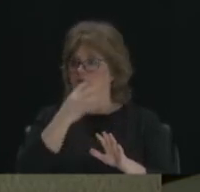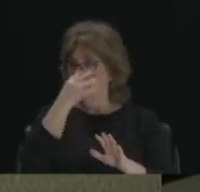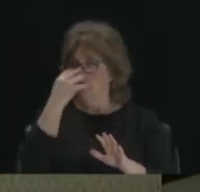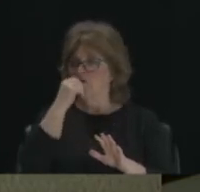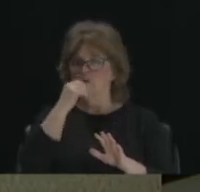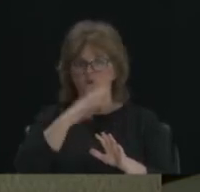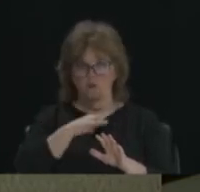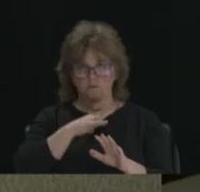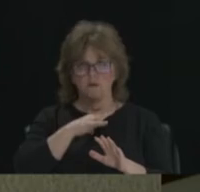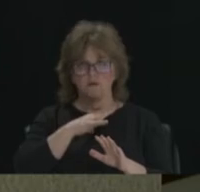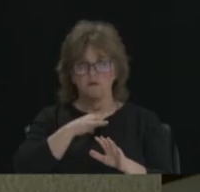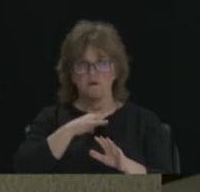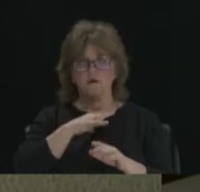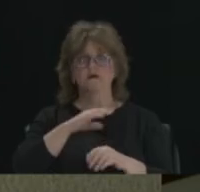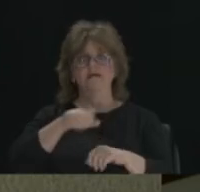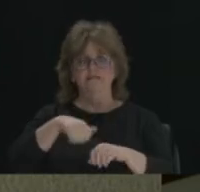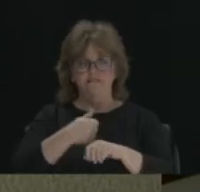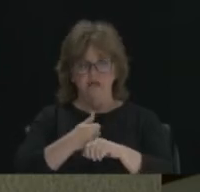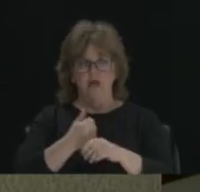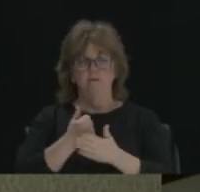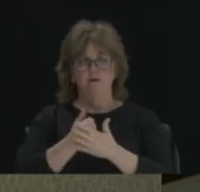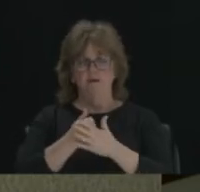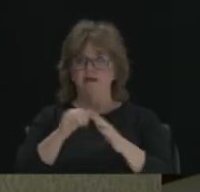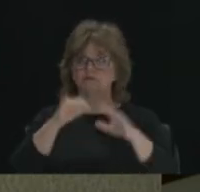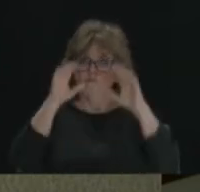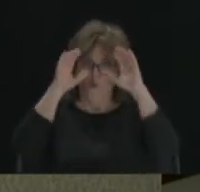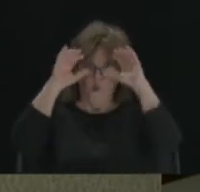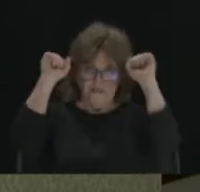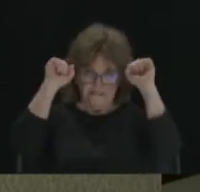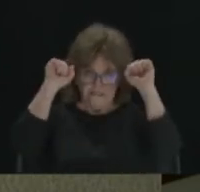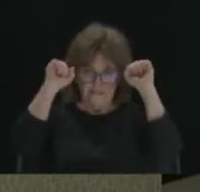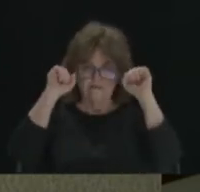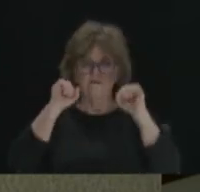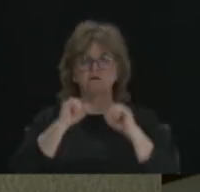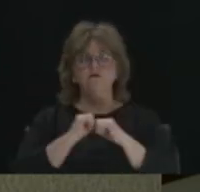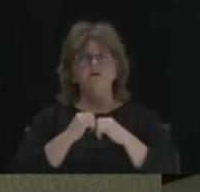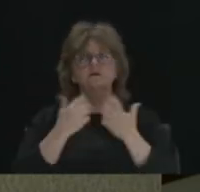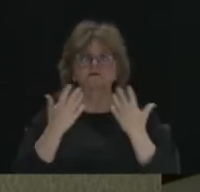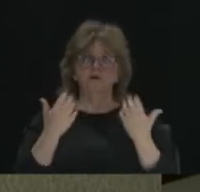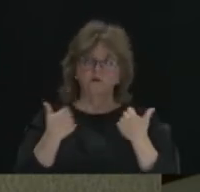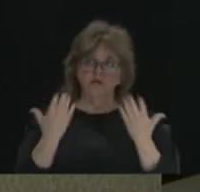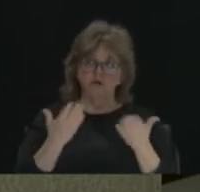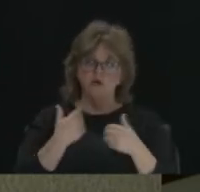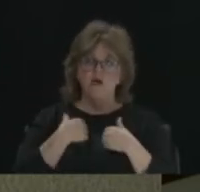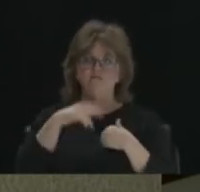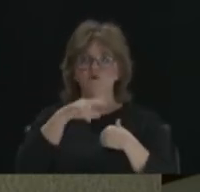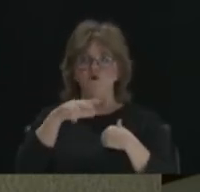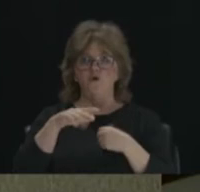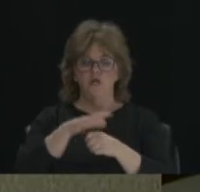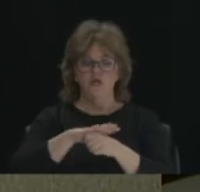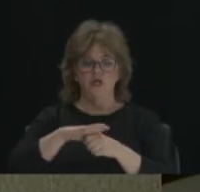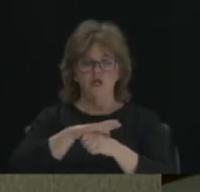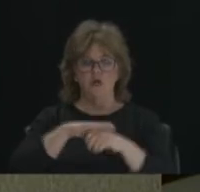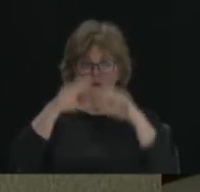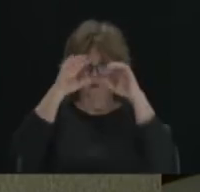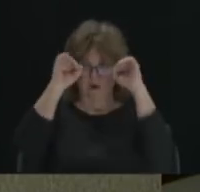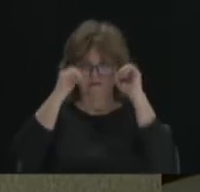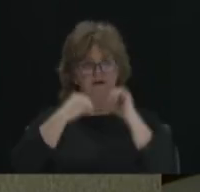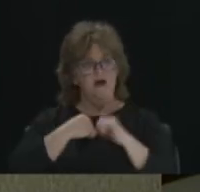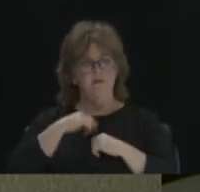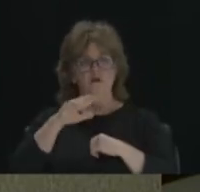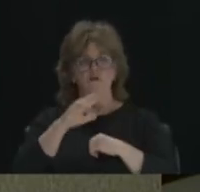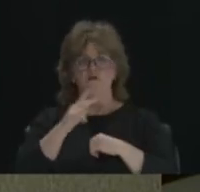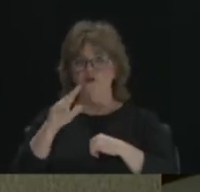female as part of our presidency. So there's been 33 local presidents here. I'm actually the 33rd